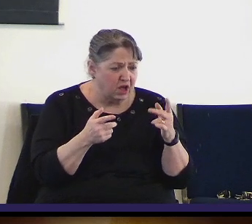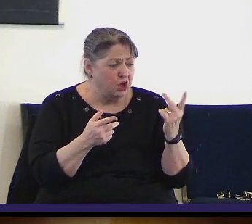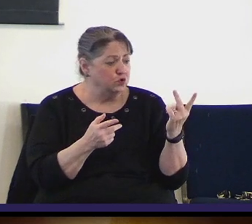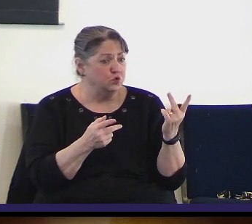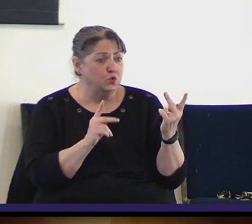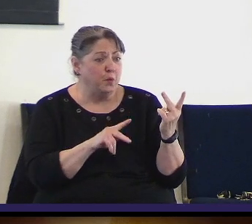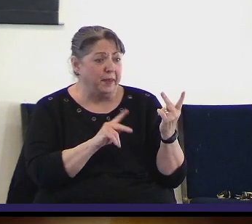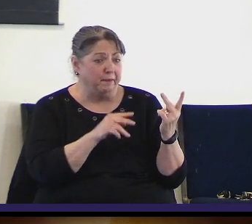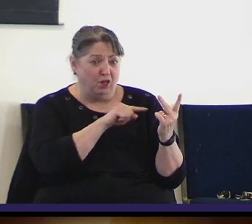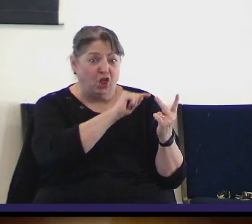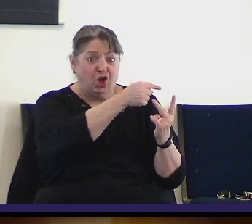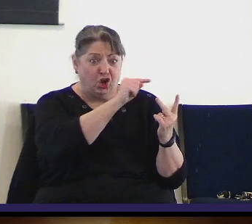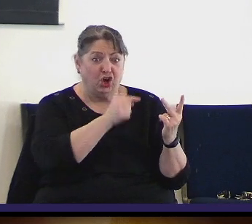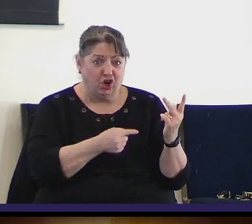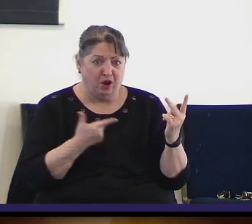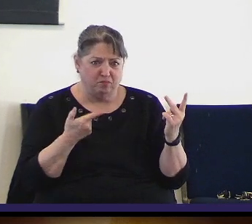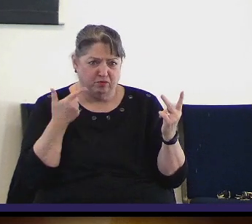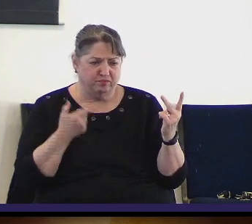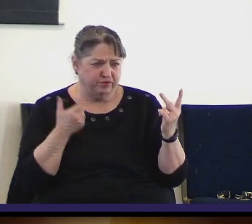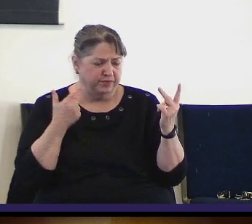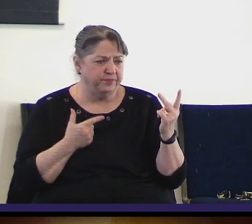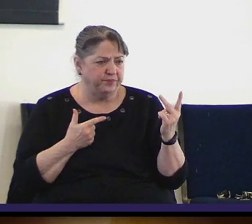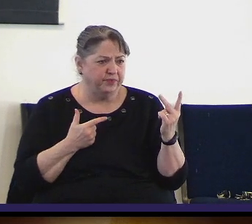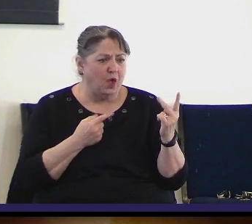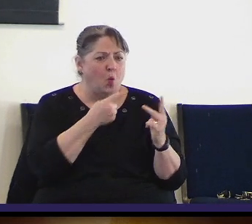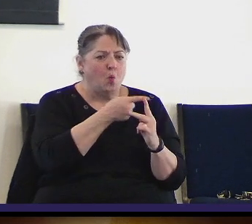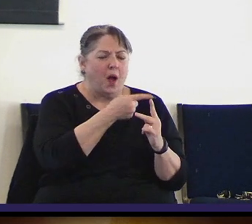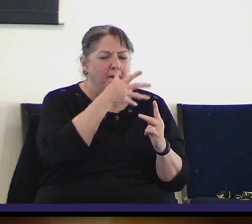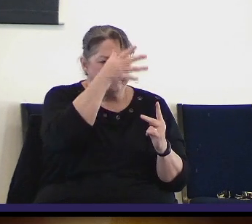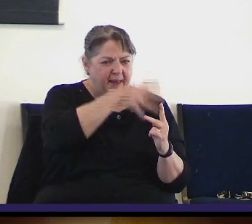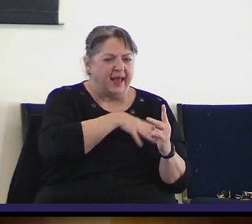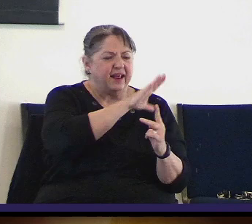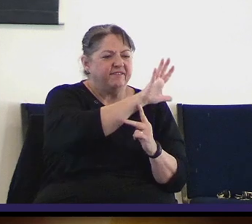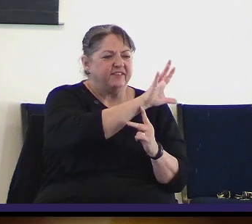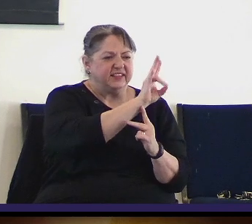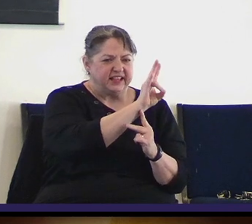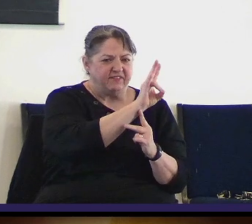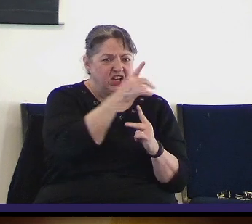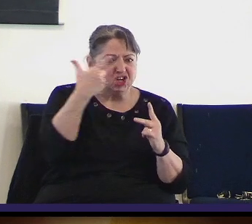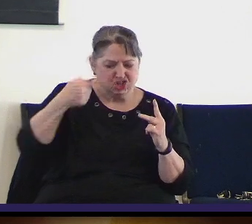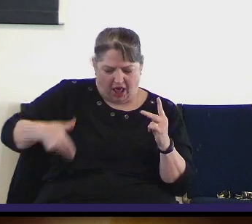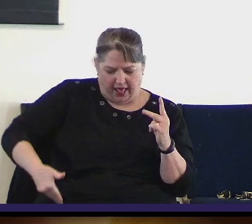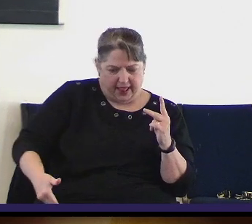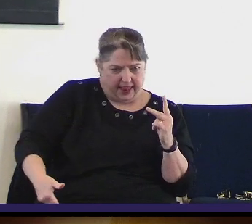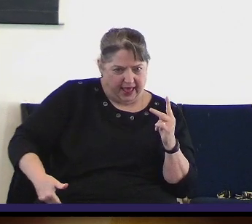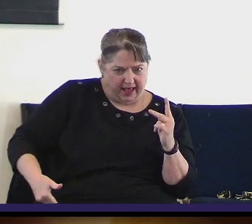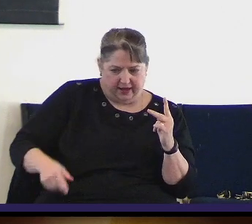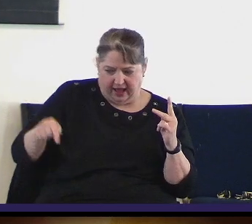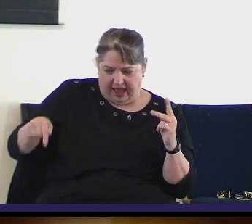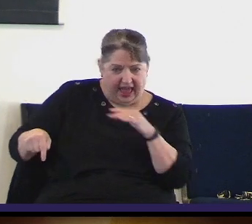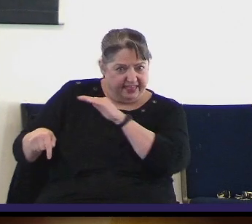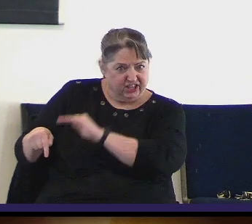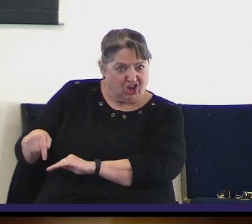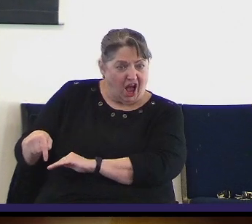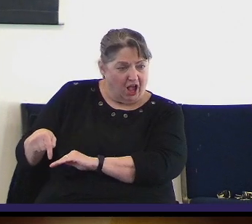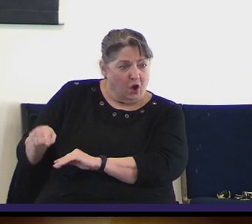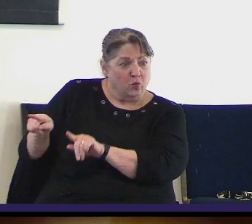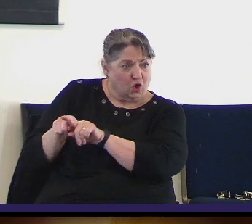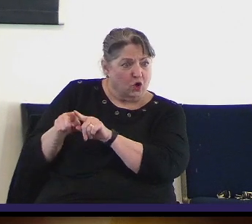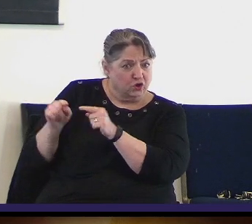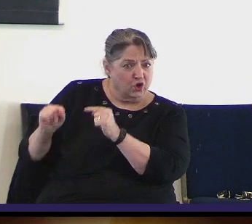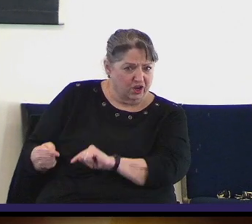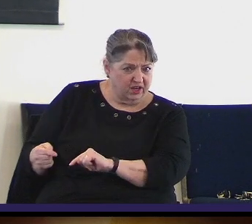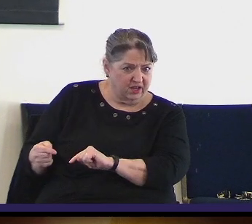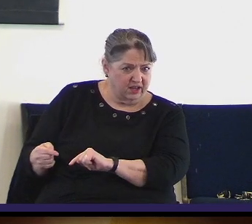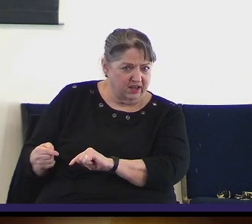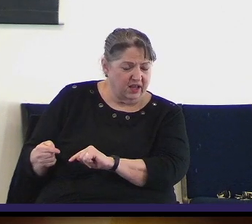a 57-year-old man who was shot in the leg, and the child that the shooter came with was also injured and remains in